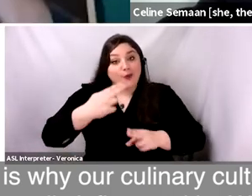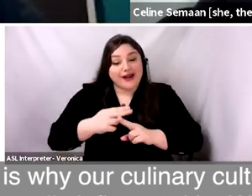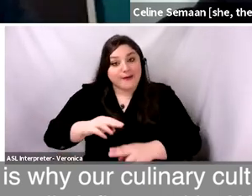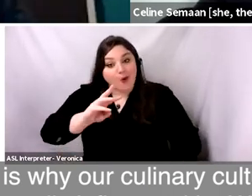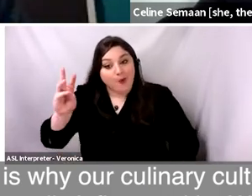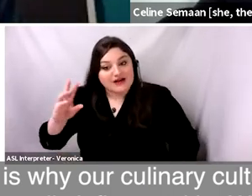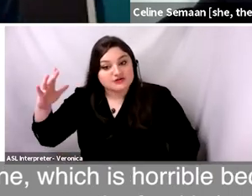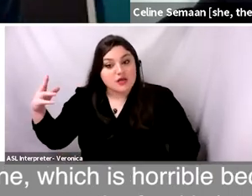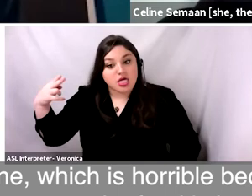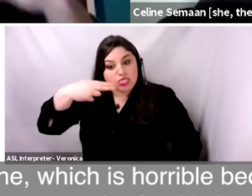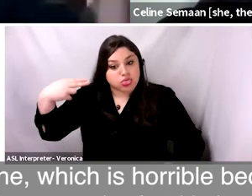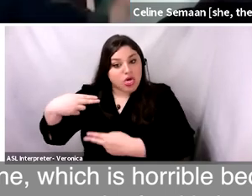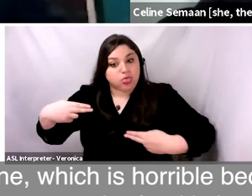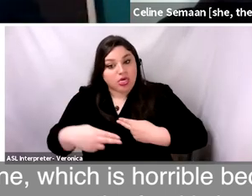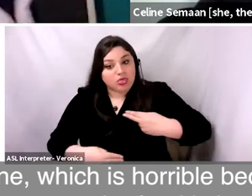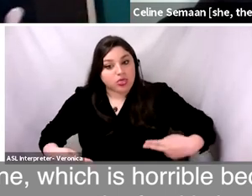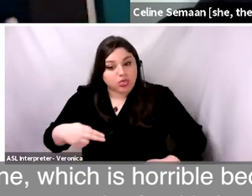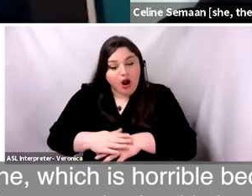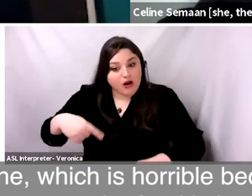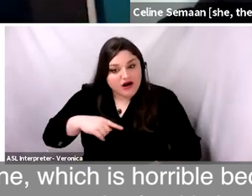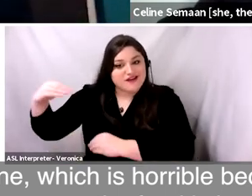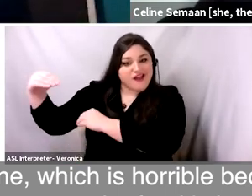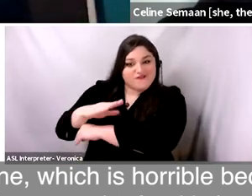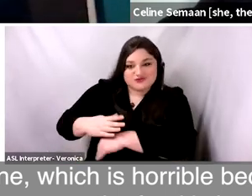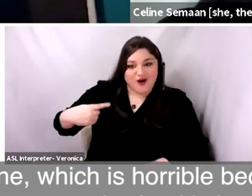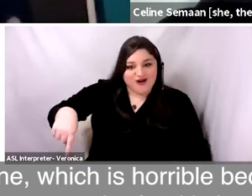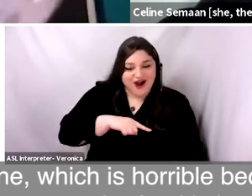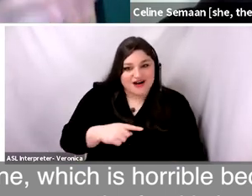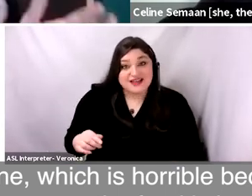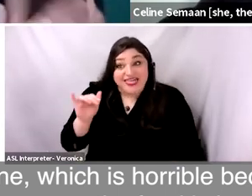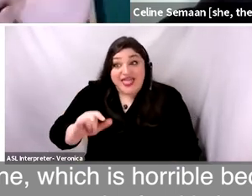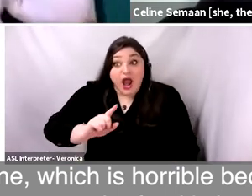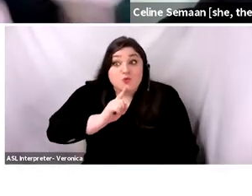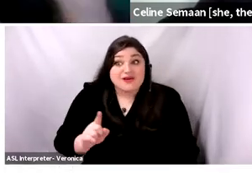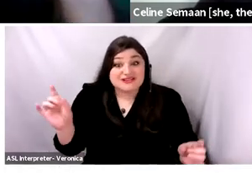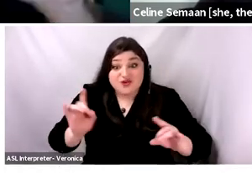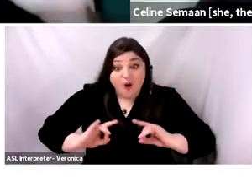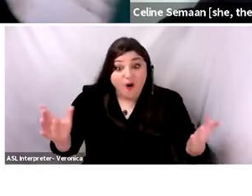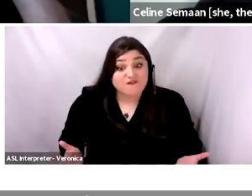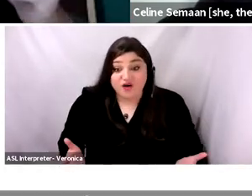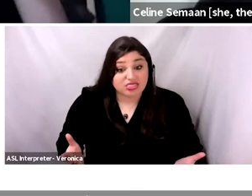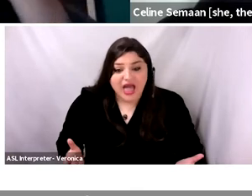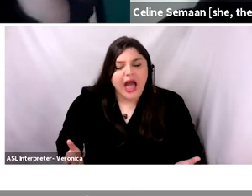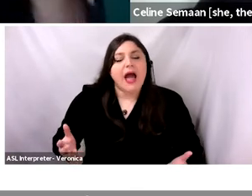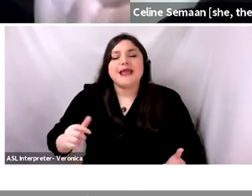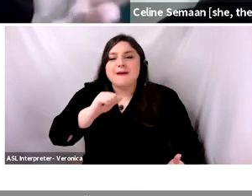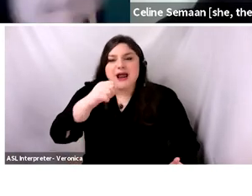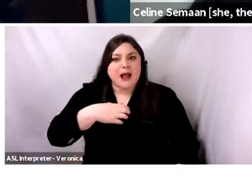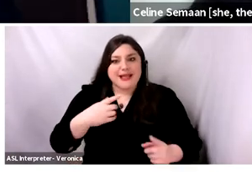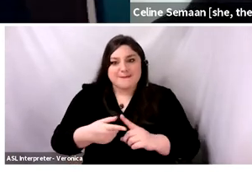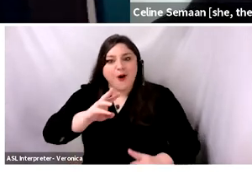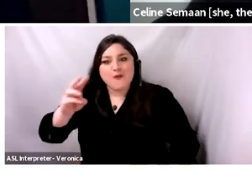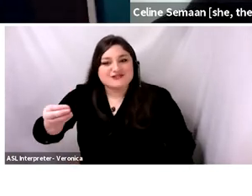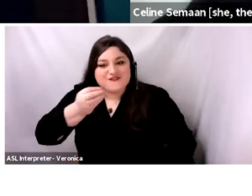influenced by Western cuisine, which is horrible because, not because the food is horrible, not judging the food, because you lose sovereignty.